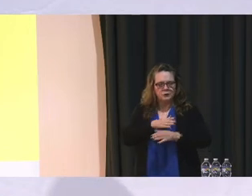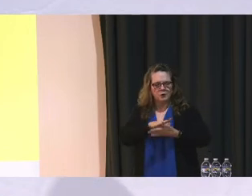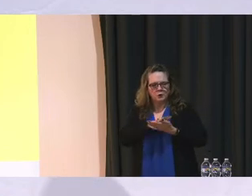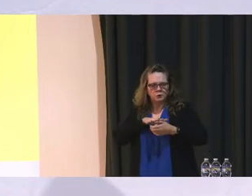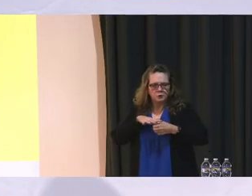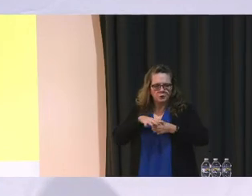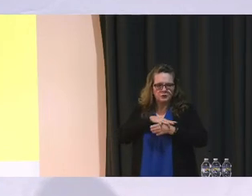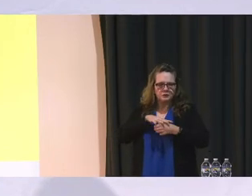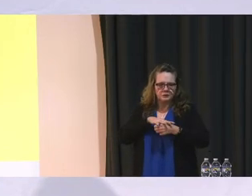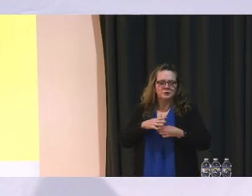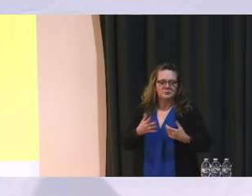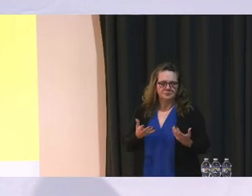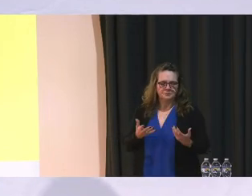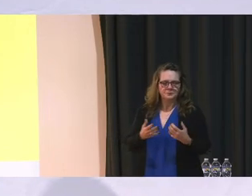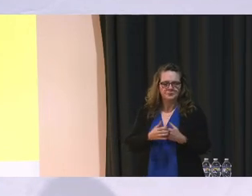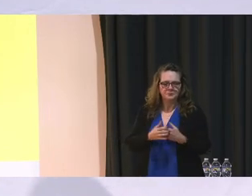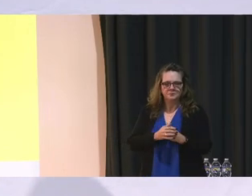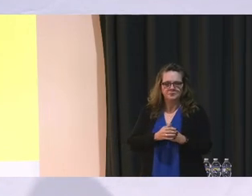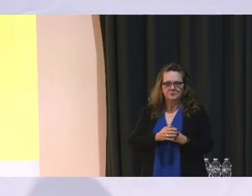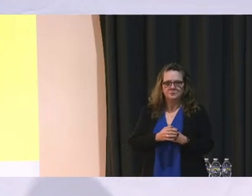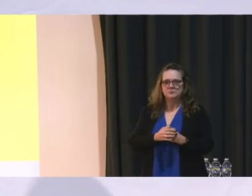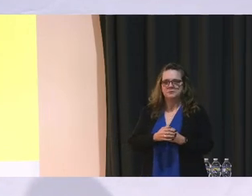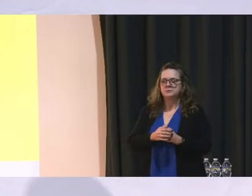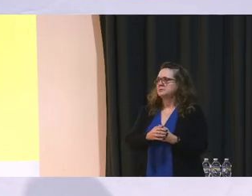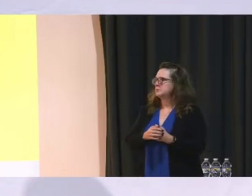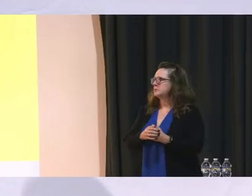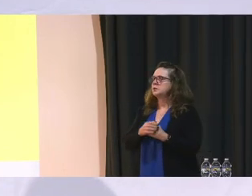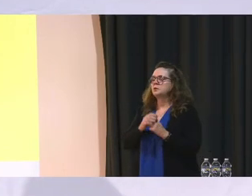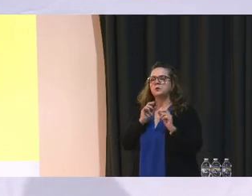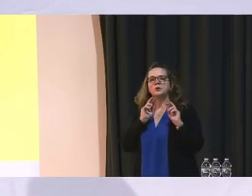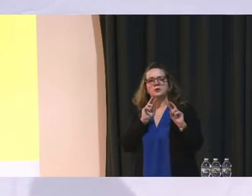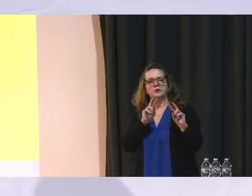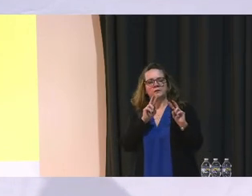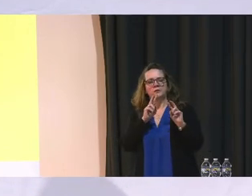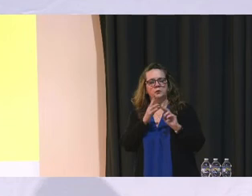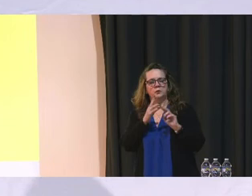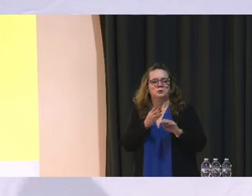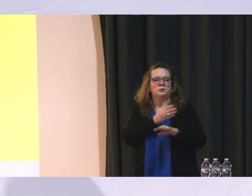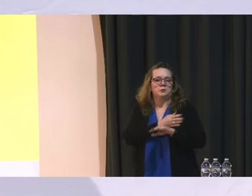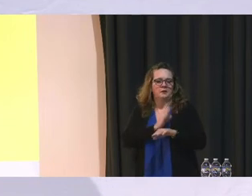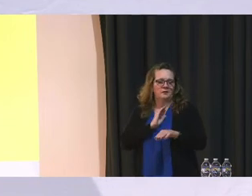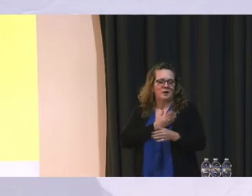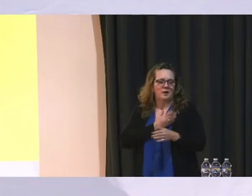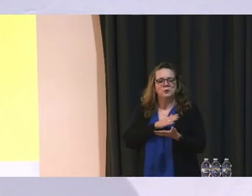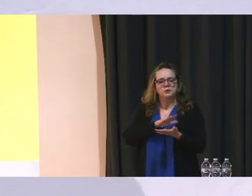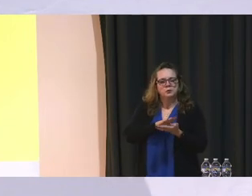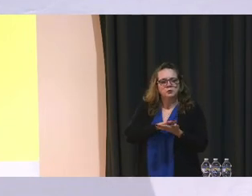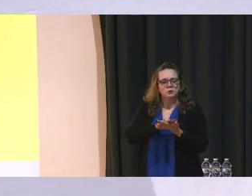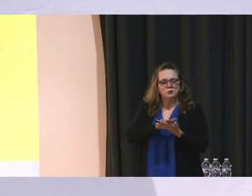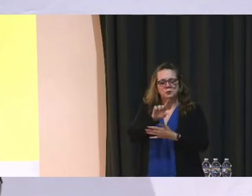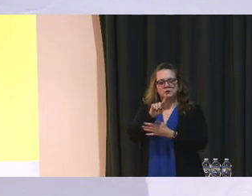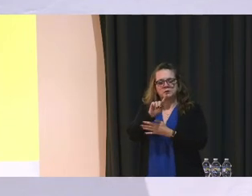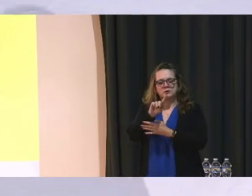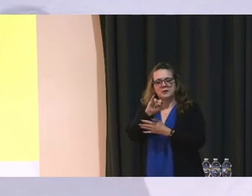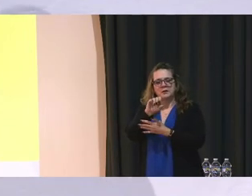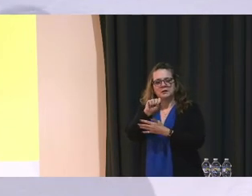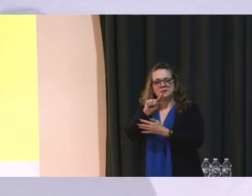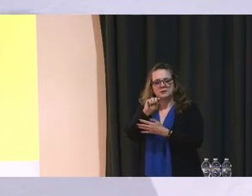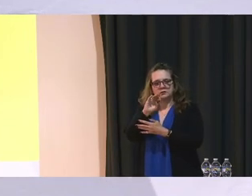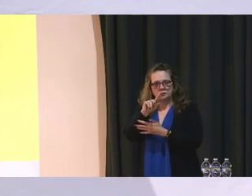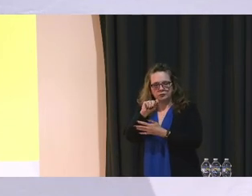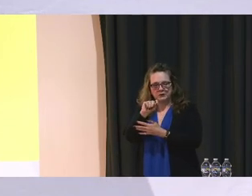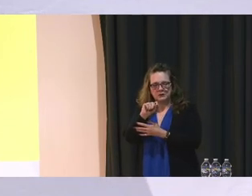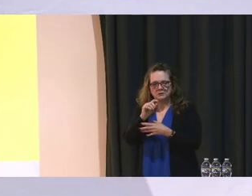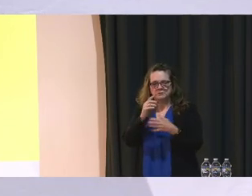execute on what that is. So we look forward to being a better school district from this standpoint. Okay. Thank you, sir. Thank you. We're going to go ahead and